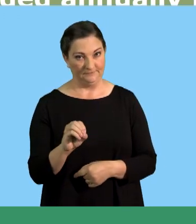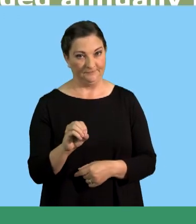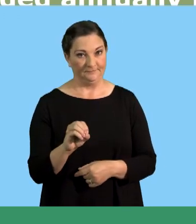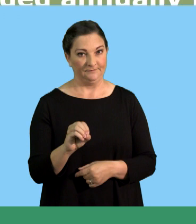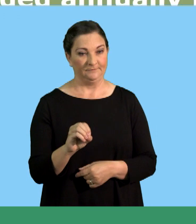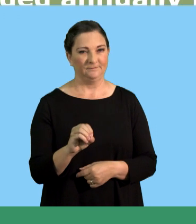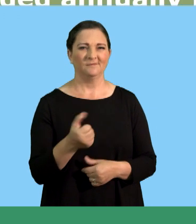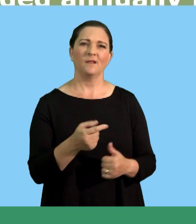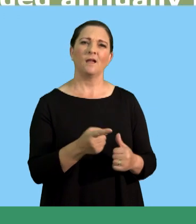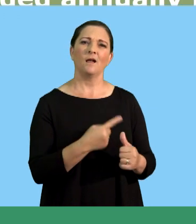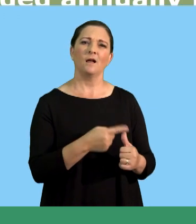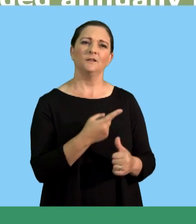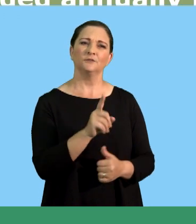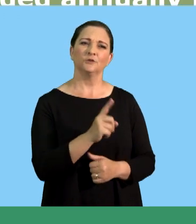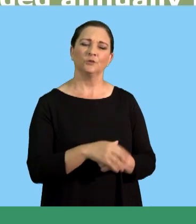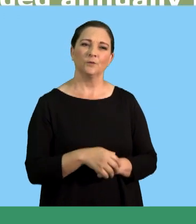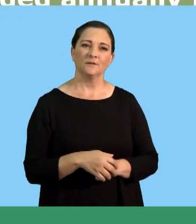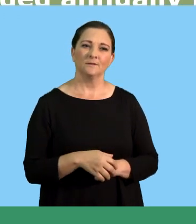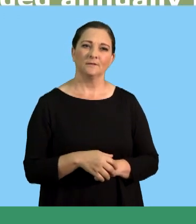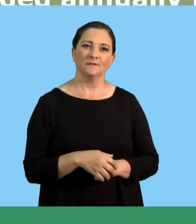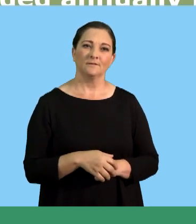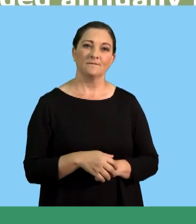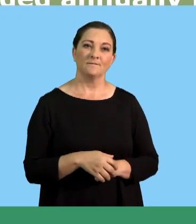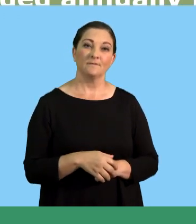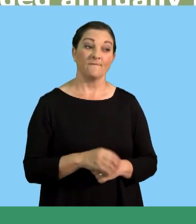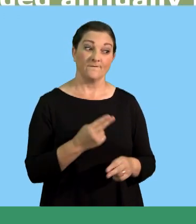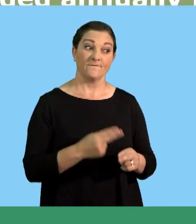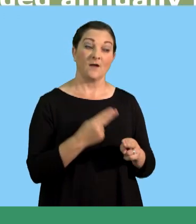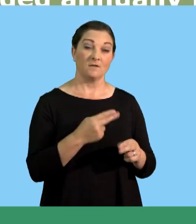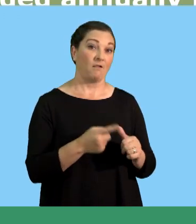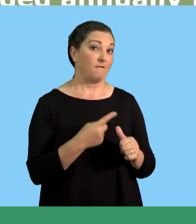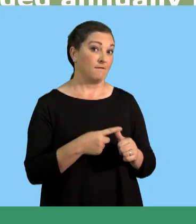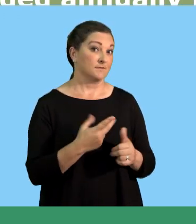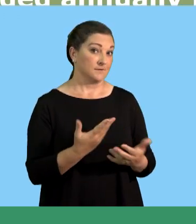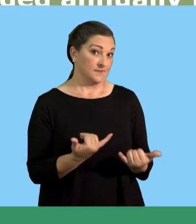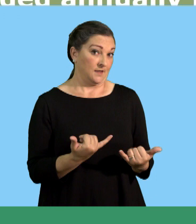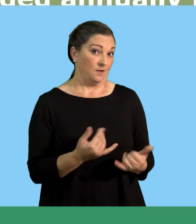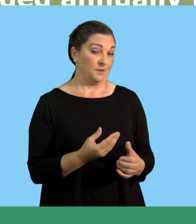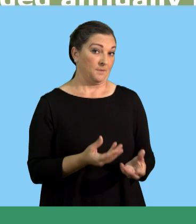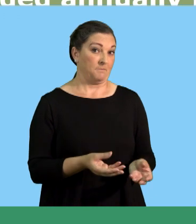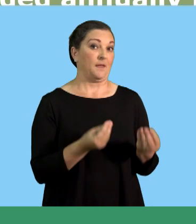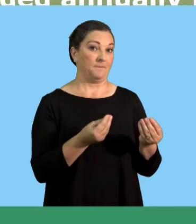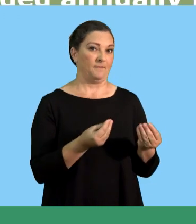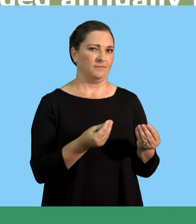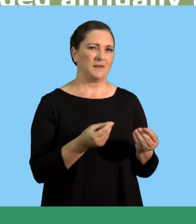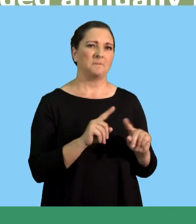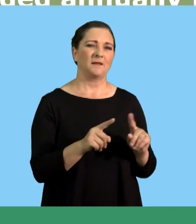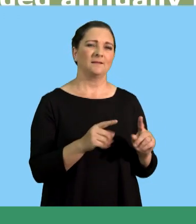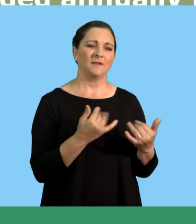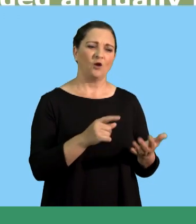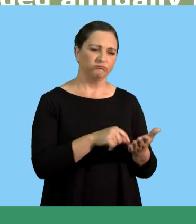700 is equal to our final answer. Because now, we are